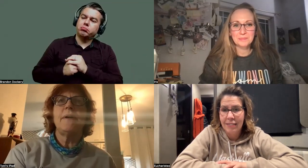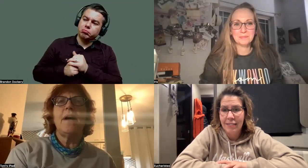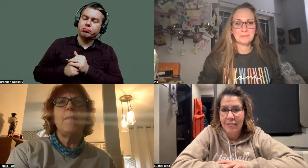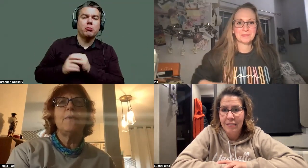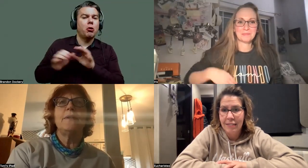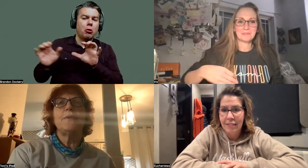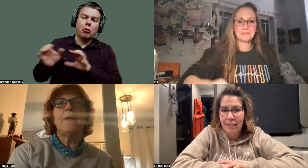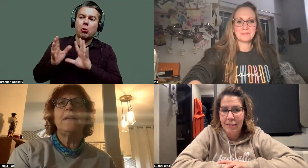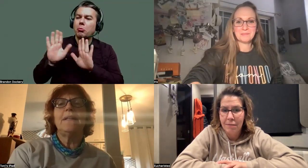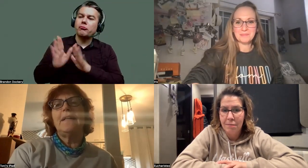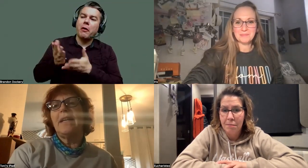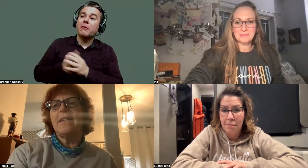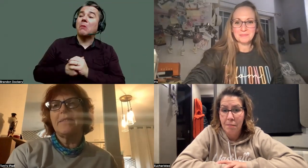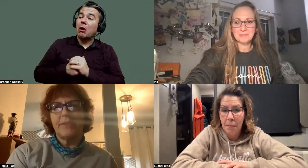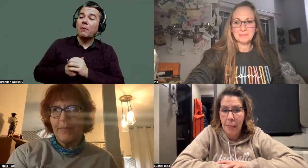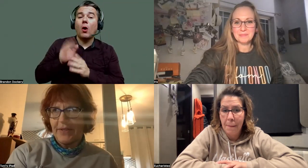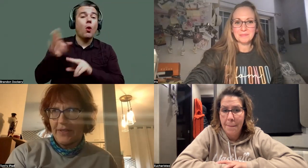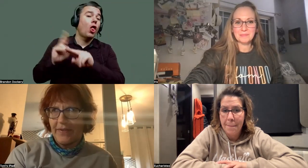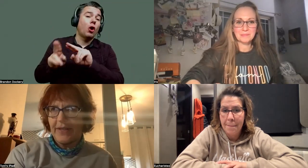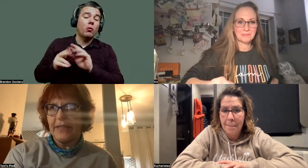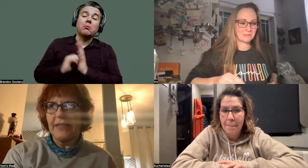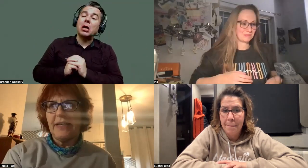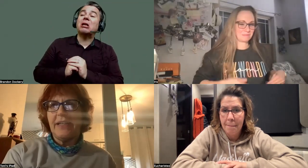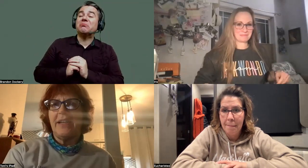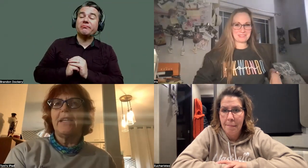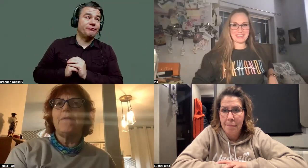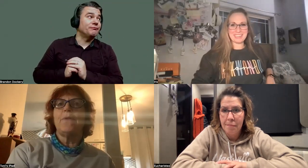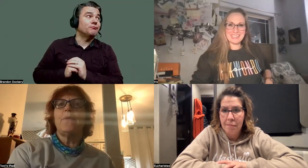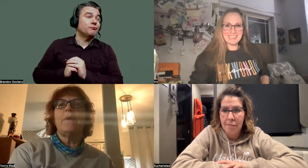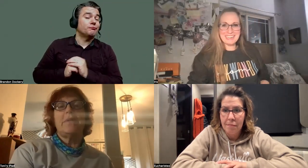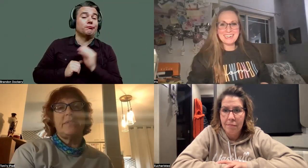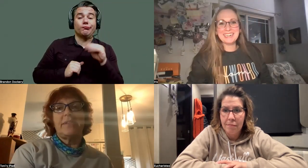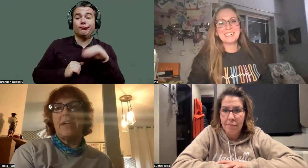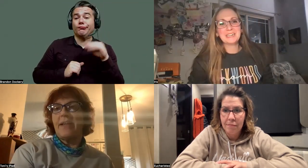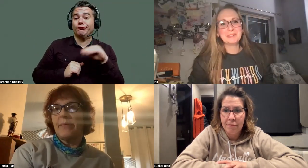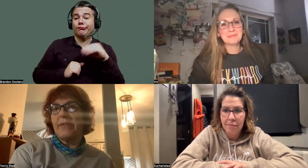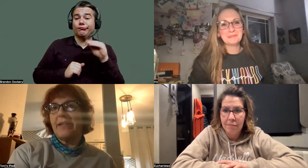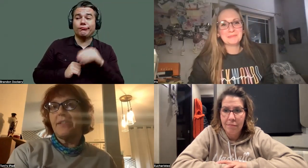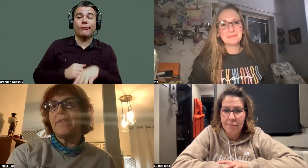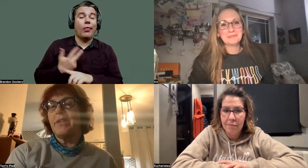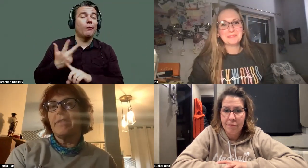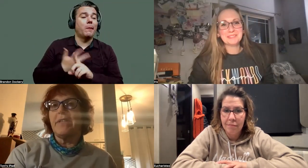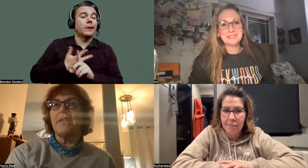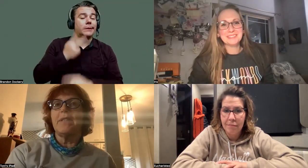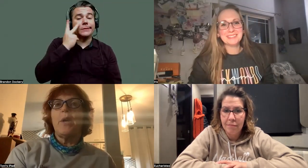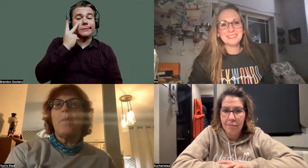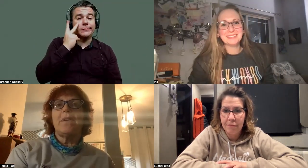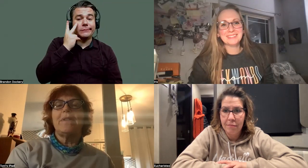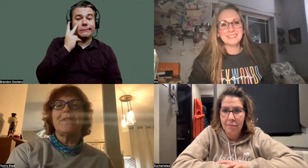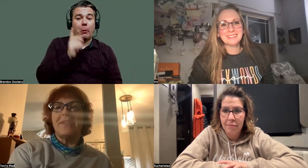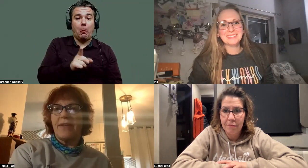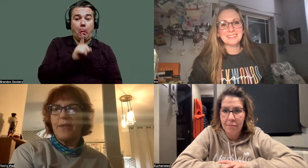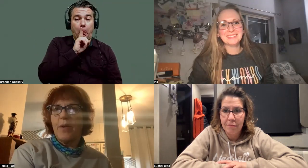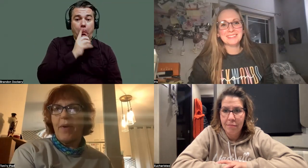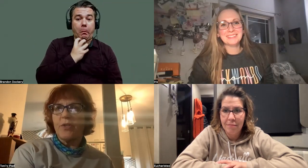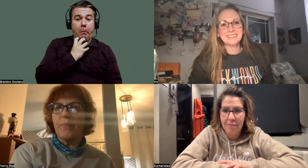blah, blah, blah. I'm going to lose weight. And I said to myself, honey, I gave you three months, and that's going to be the last I ever hear of this because